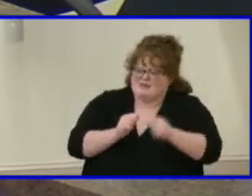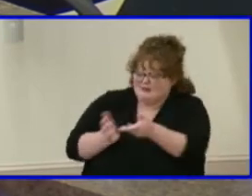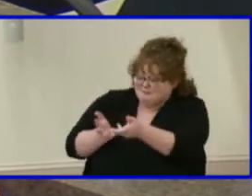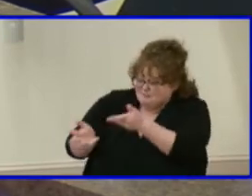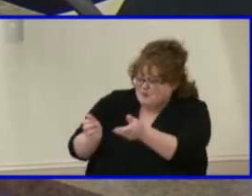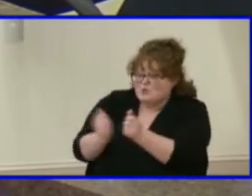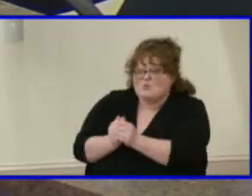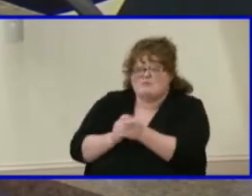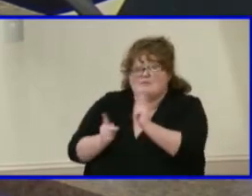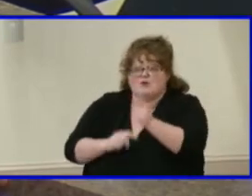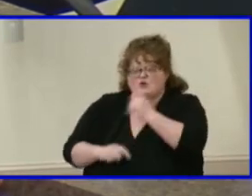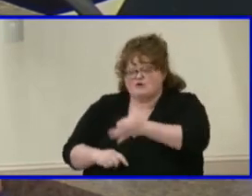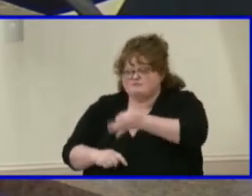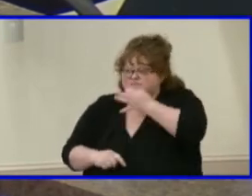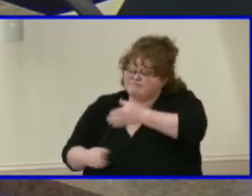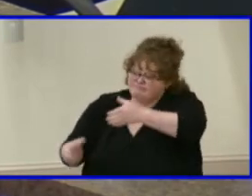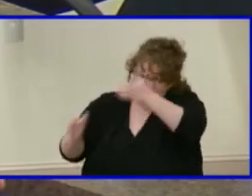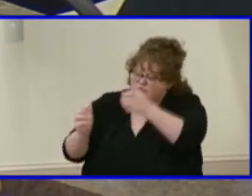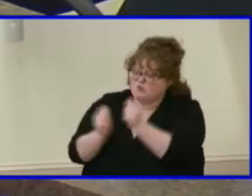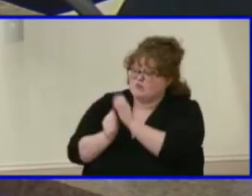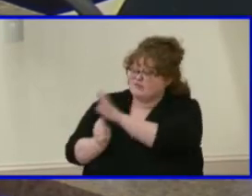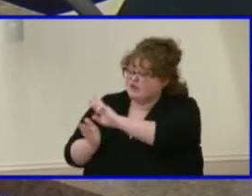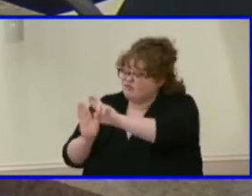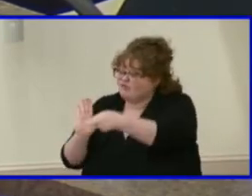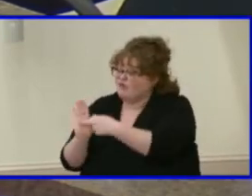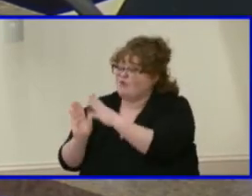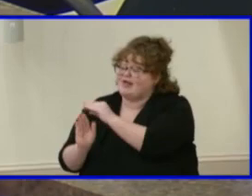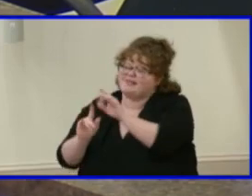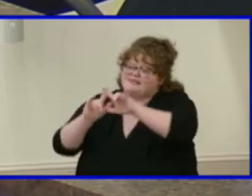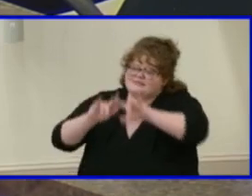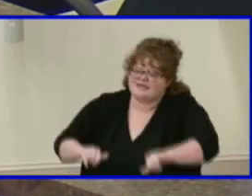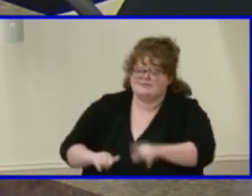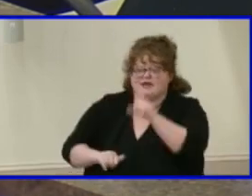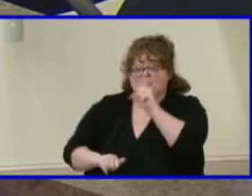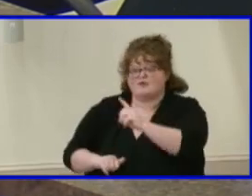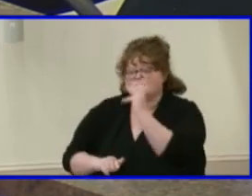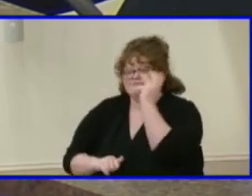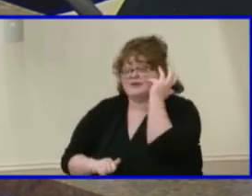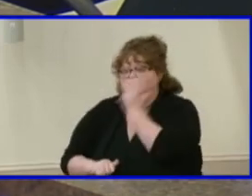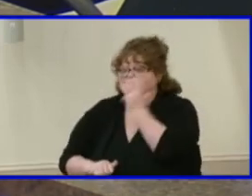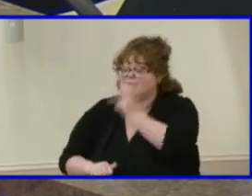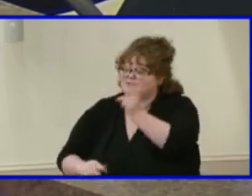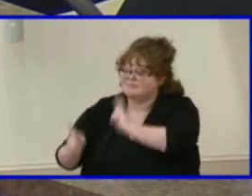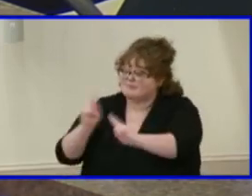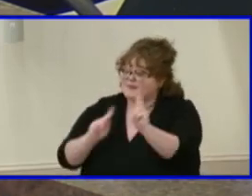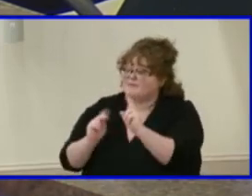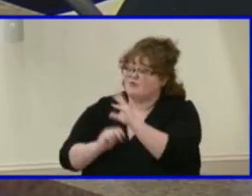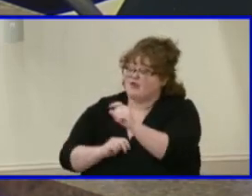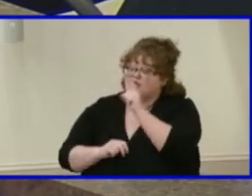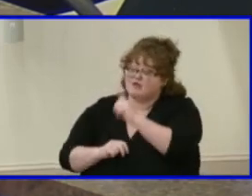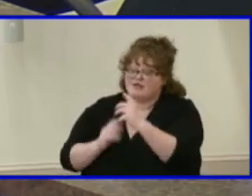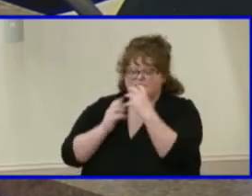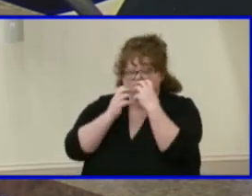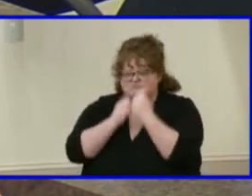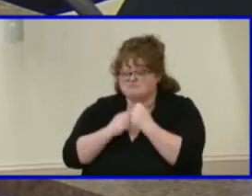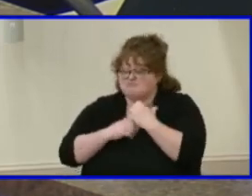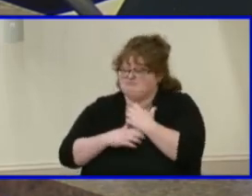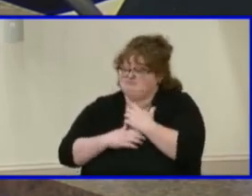but not often people who are also tremendous individuals and human beings with a true passion and care for what they do.